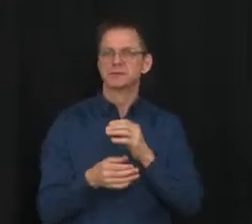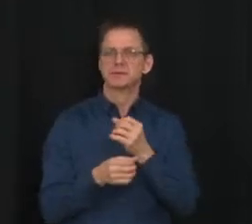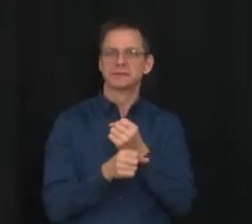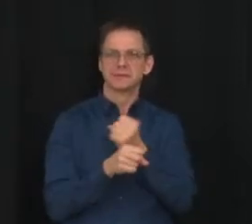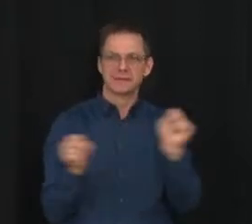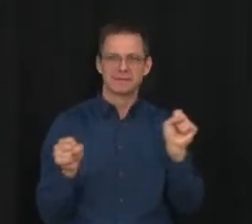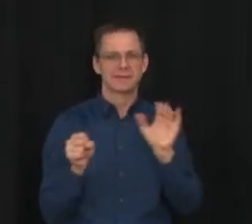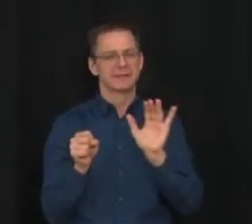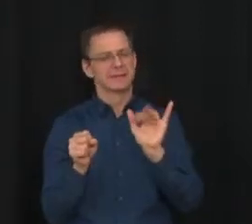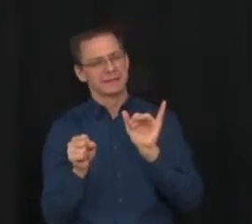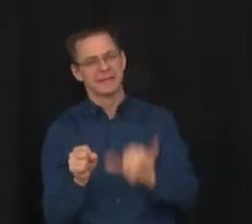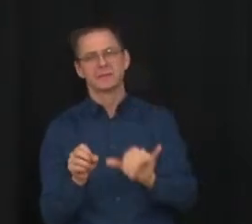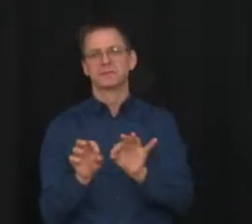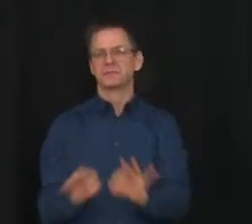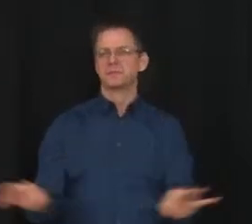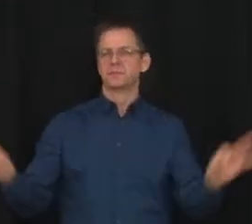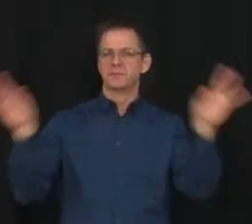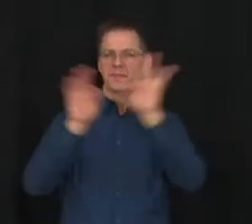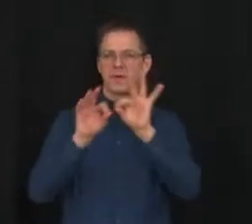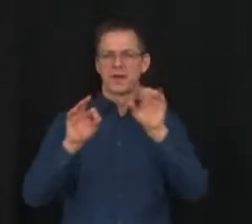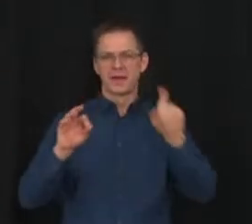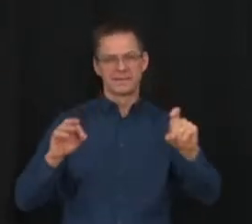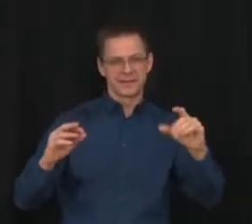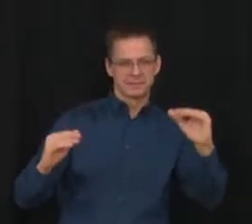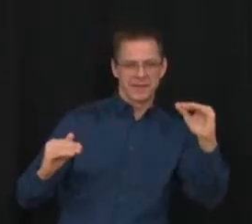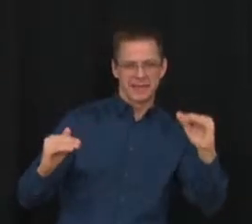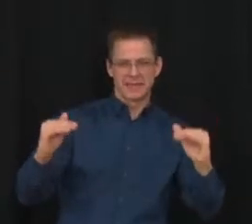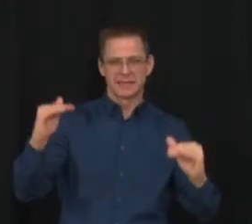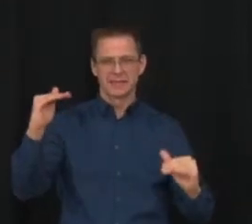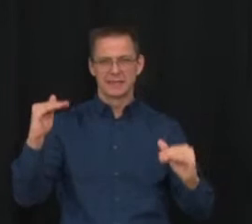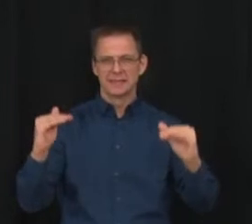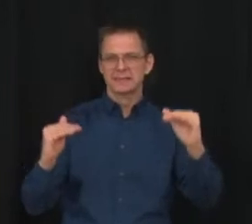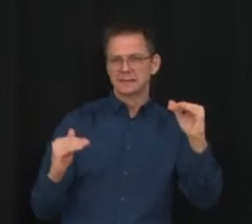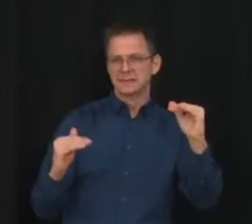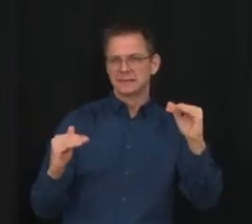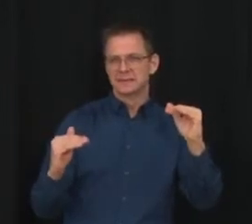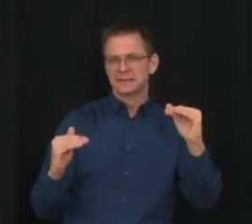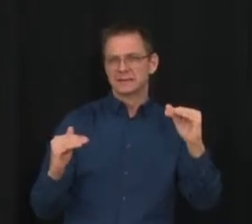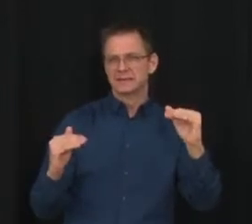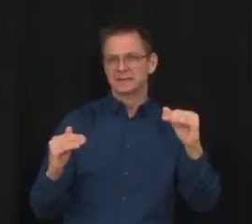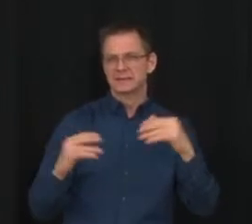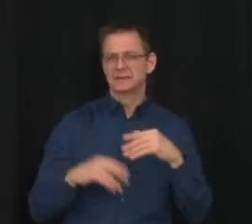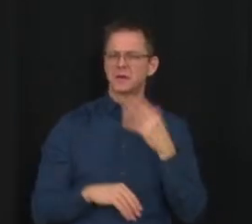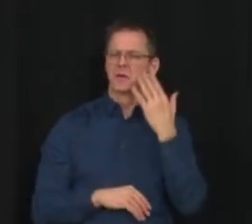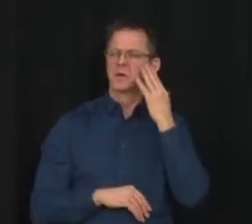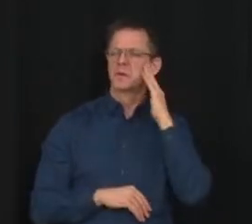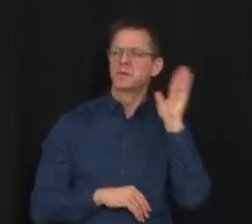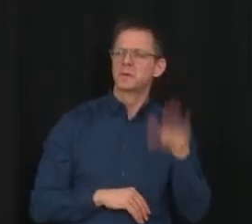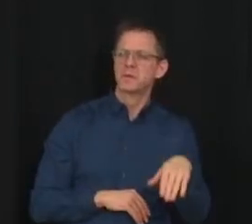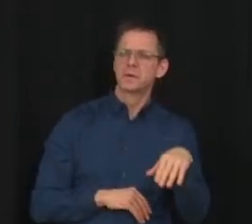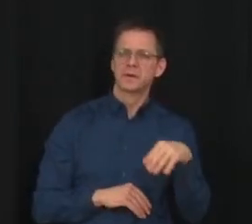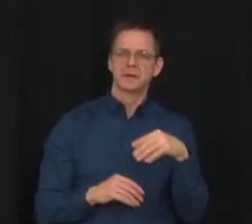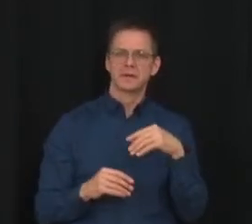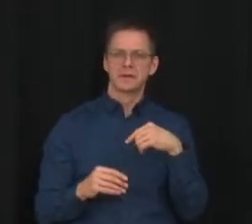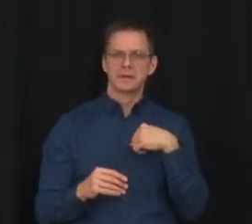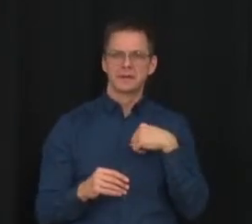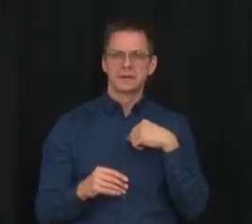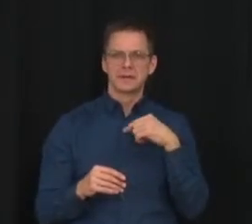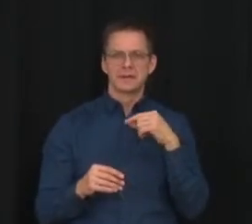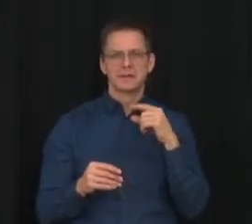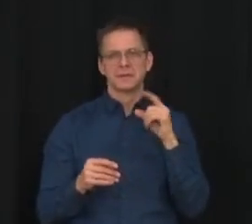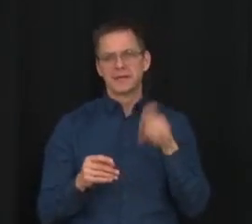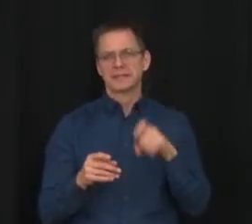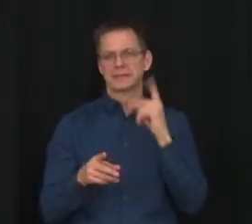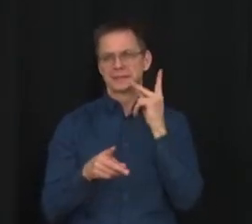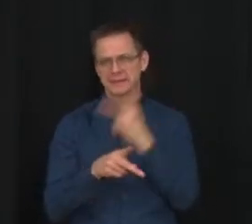know that, again, there is a significant risk of harm to kids by keeping them home for long periods of time. And so returning